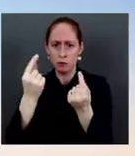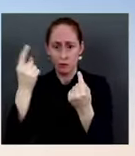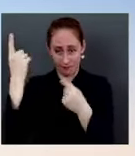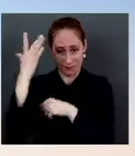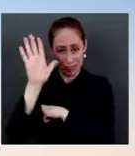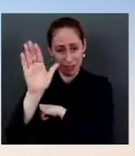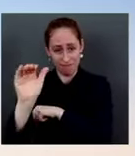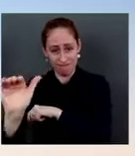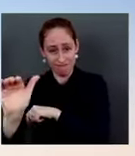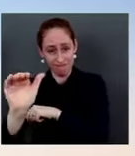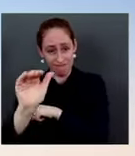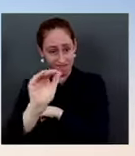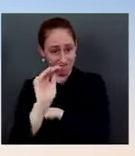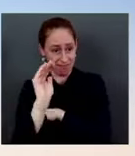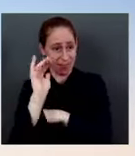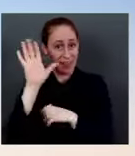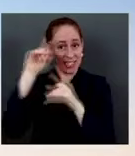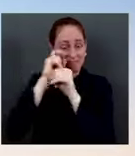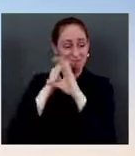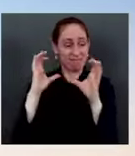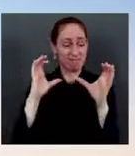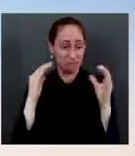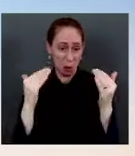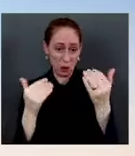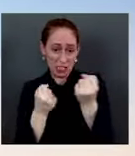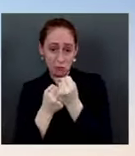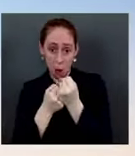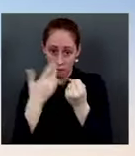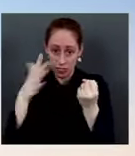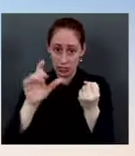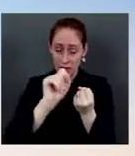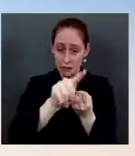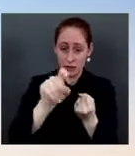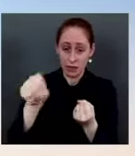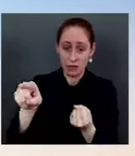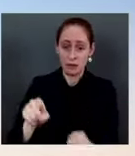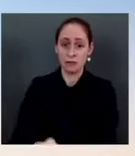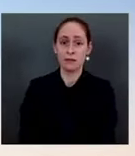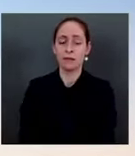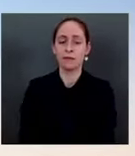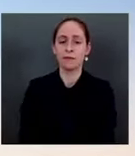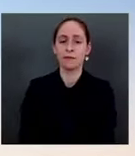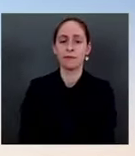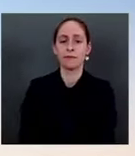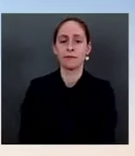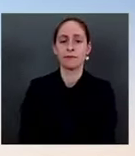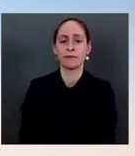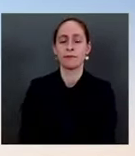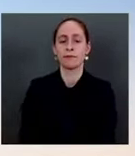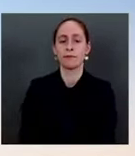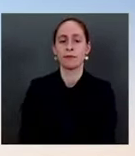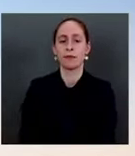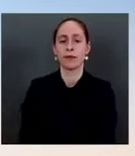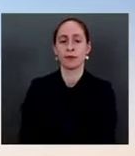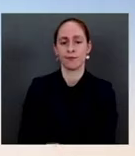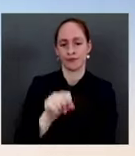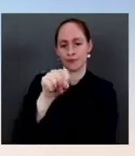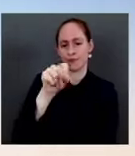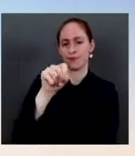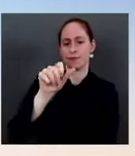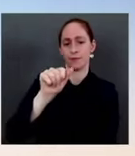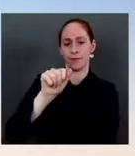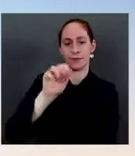didn't see, the interview the President did with ABC that aired last night and more pieces were out this morning, the President was asked,